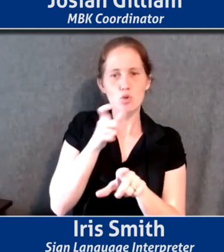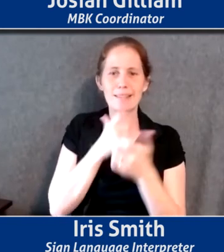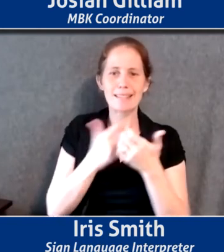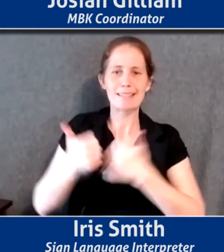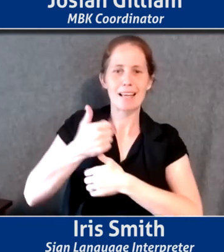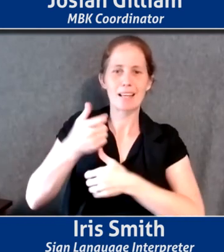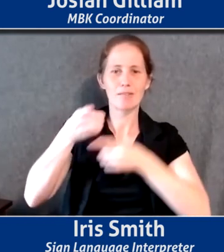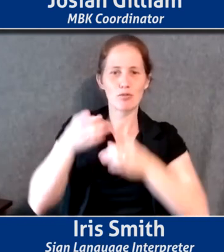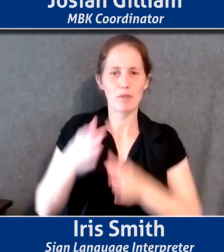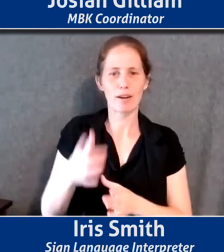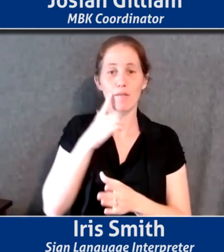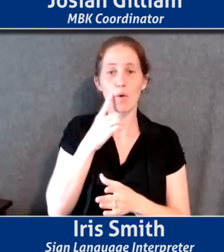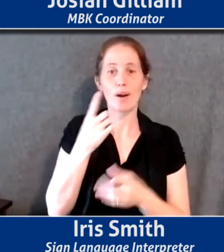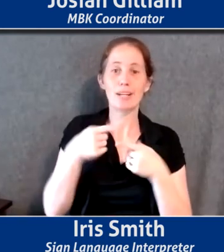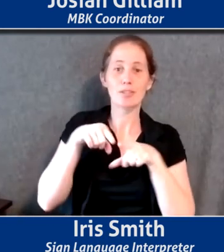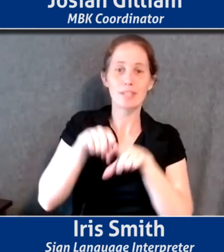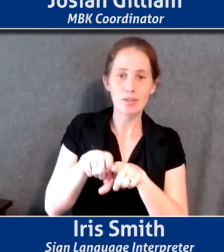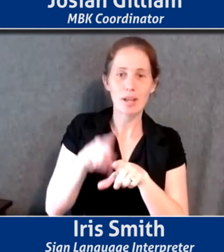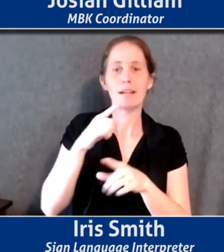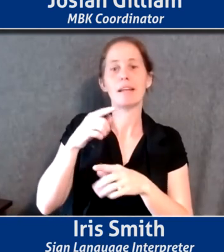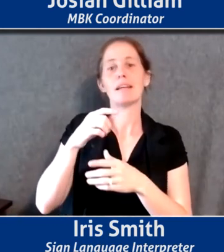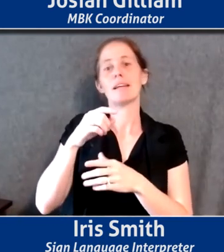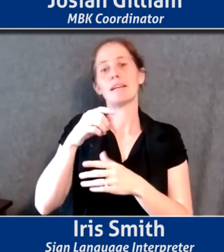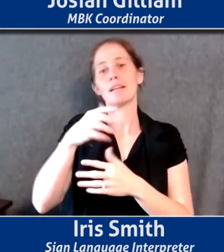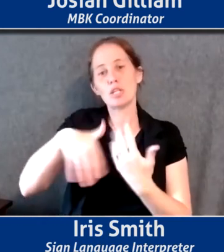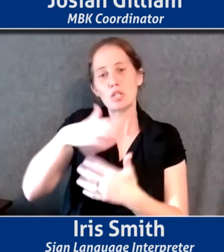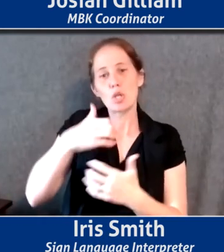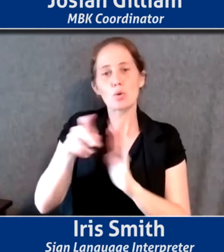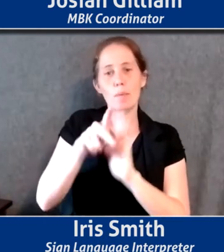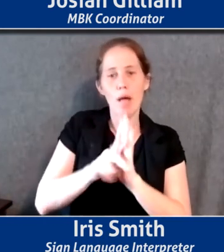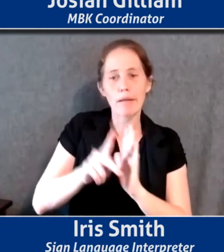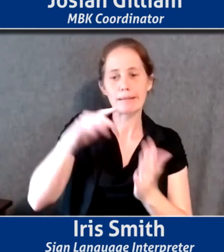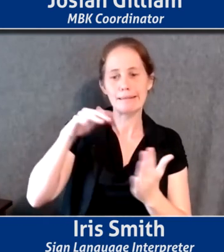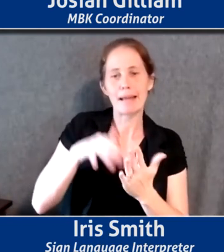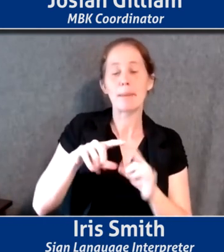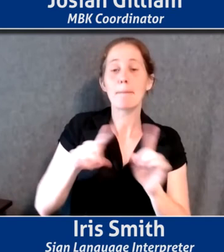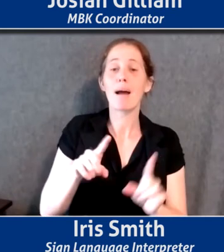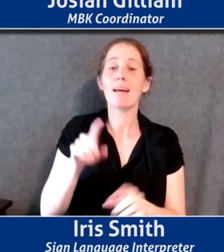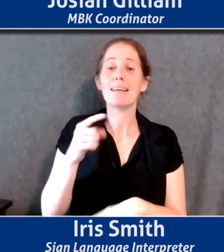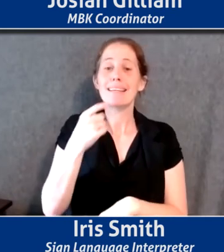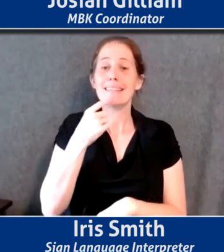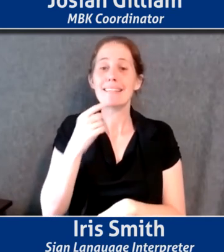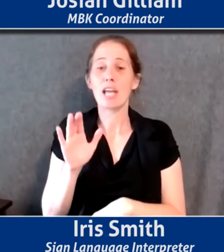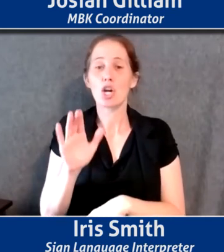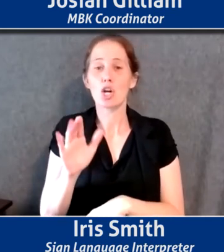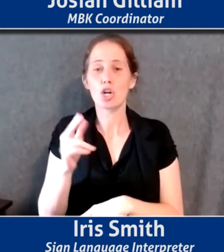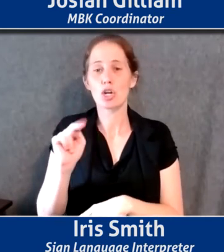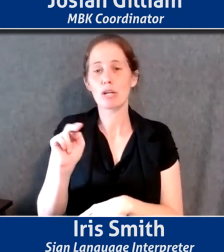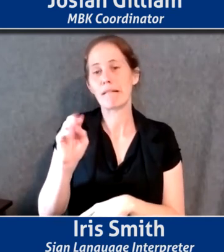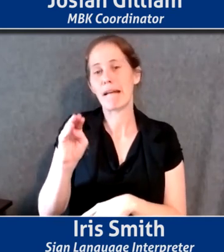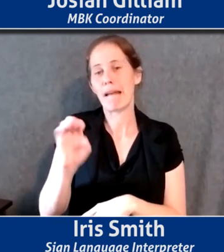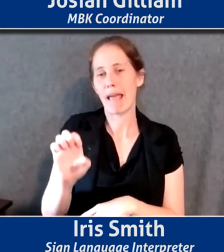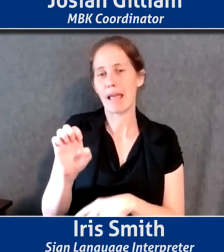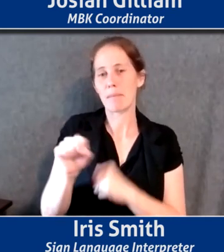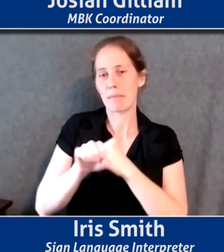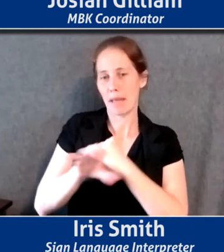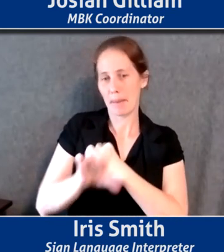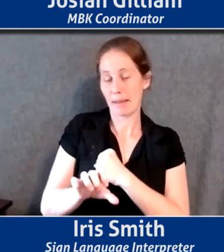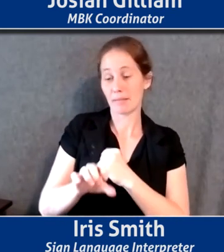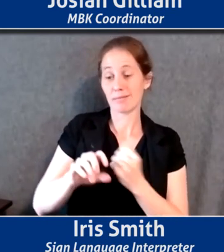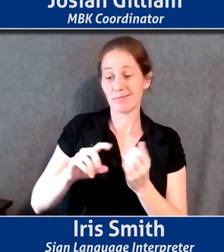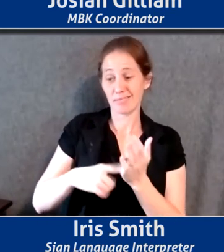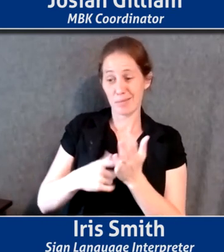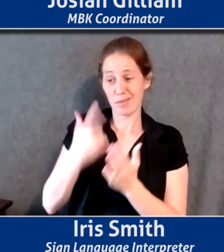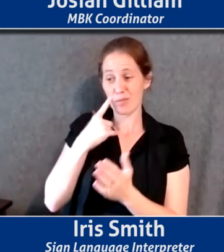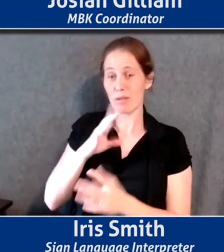center for intersectionality and social policy studies. Um, the say her name campaign, points out that sometimes when we talk about police